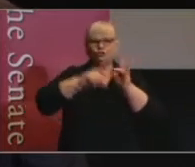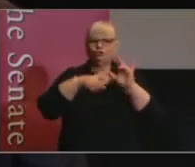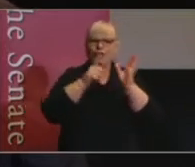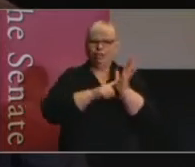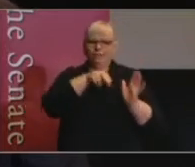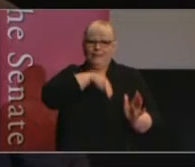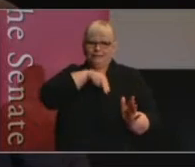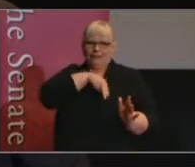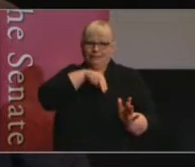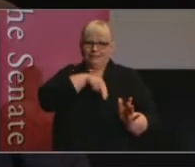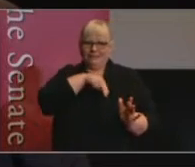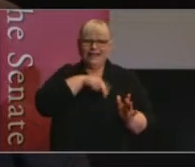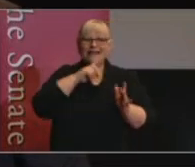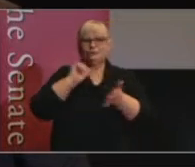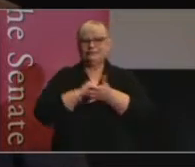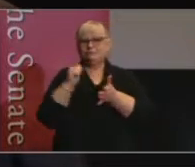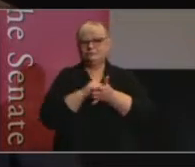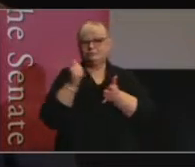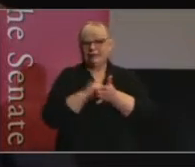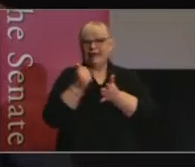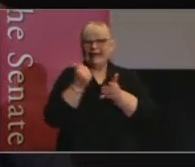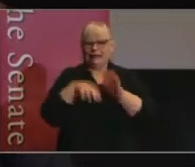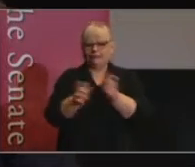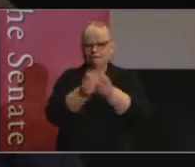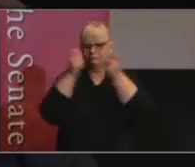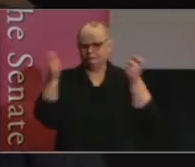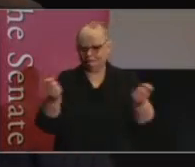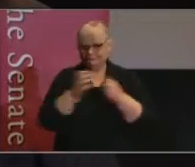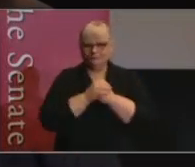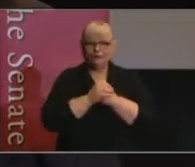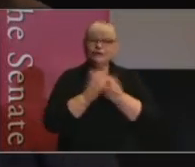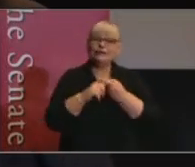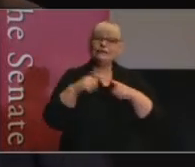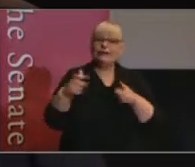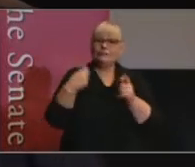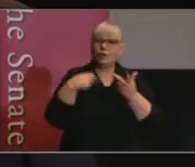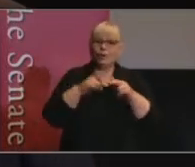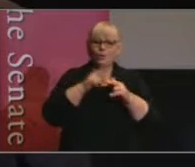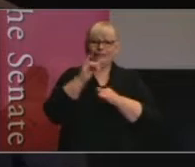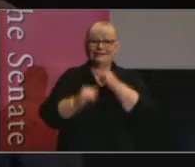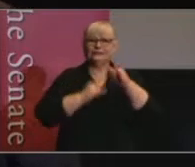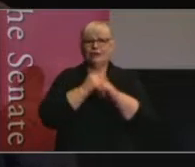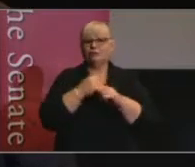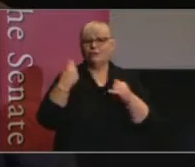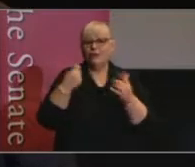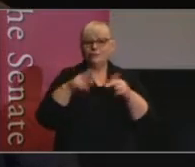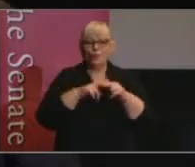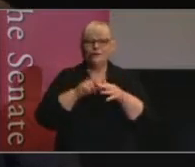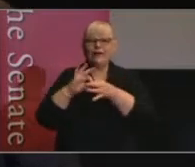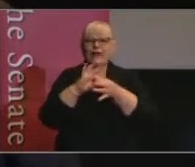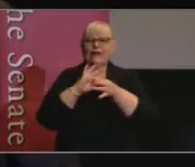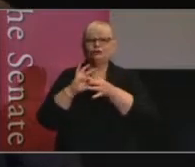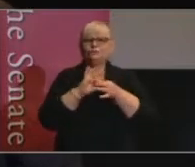recently published in book form by Springer. Sarah is an executive member of the International Parliamentary Engagement Network